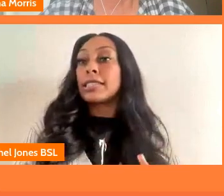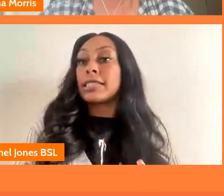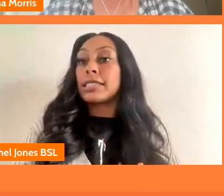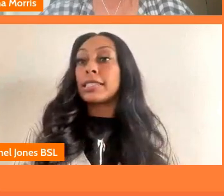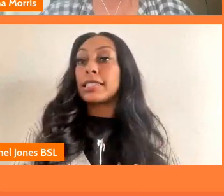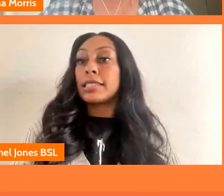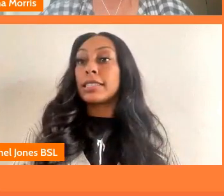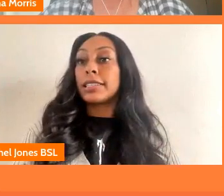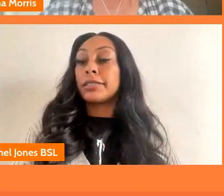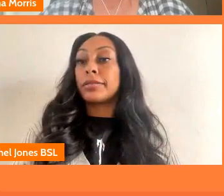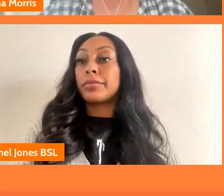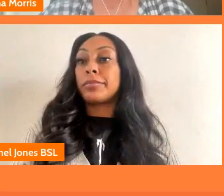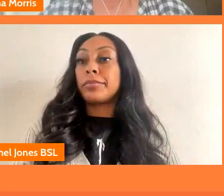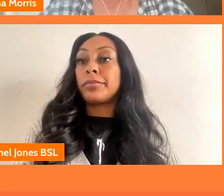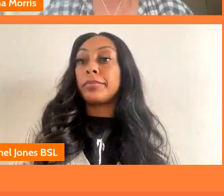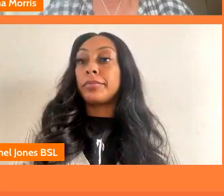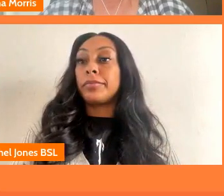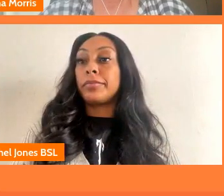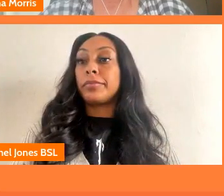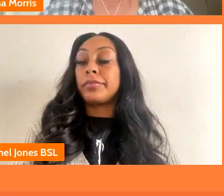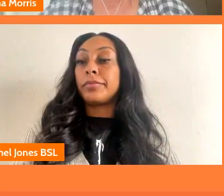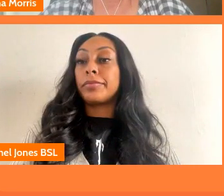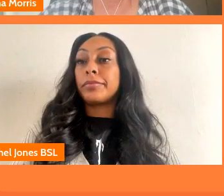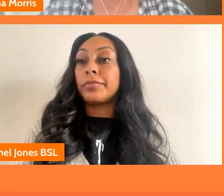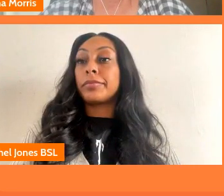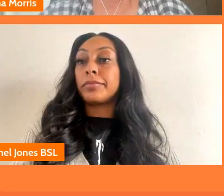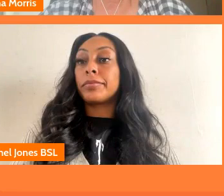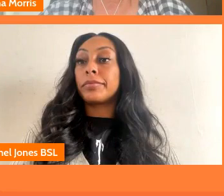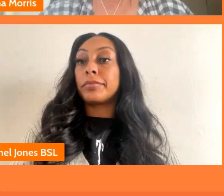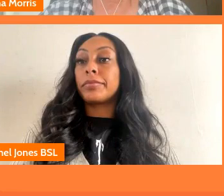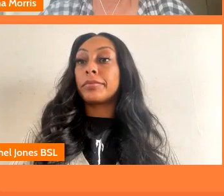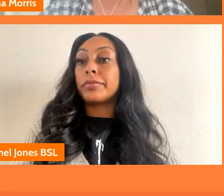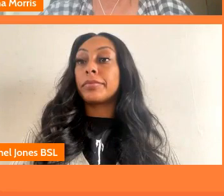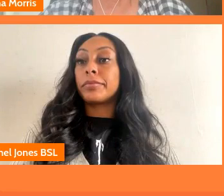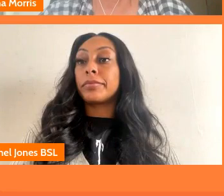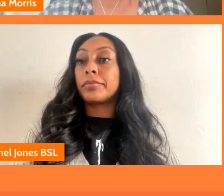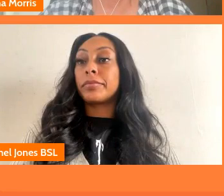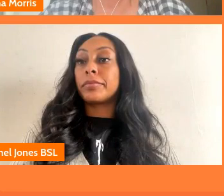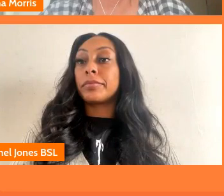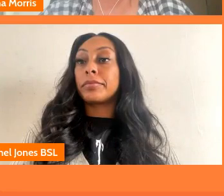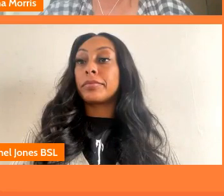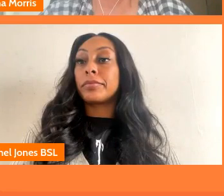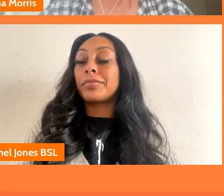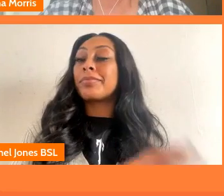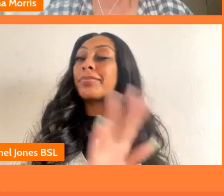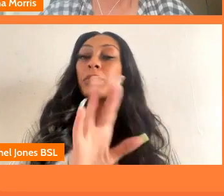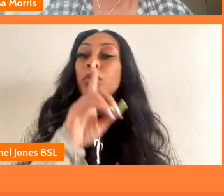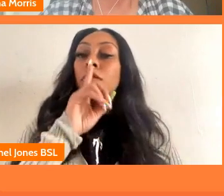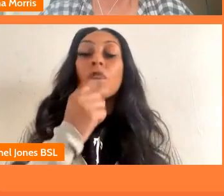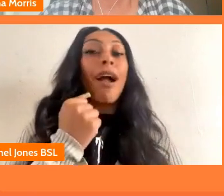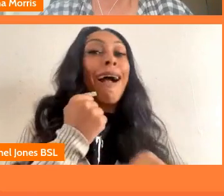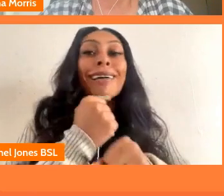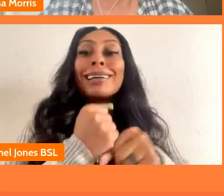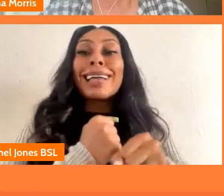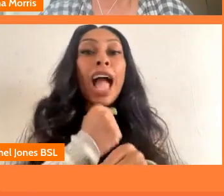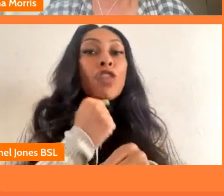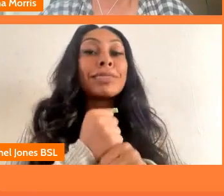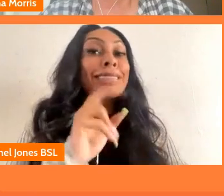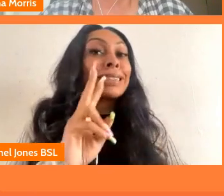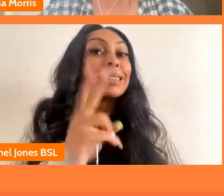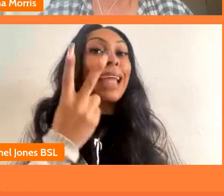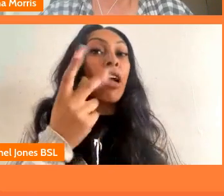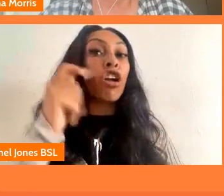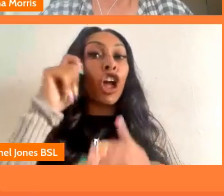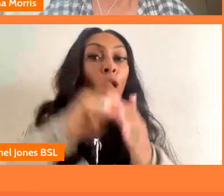said it often it isn't the case that a second commission can be guaranteed or that follow-up work can be guaranteed and